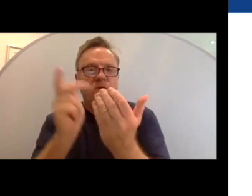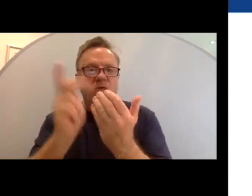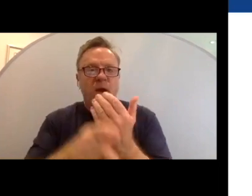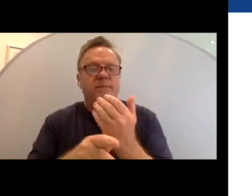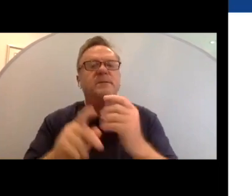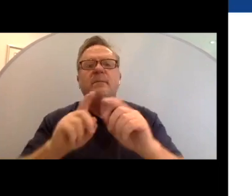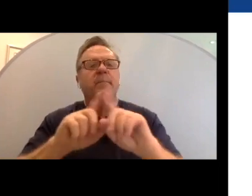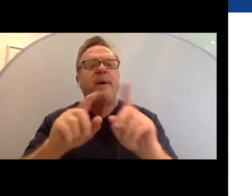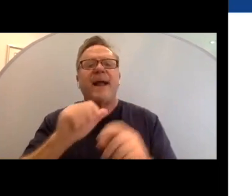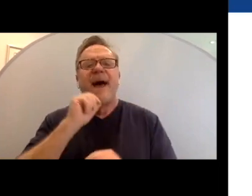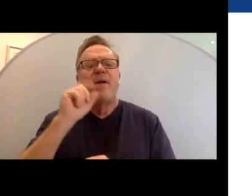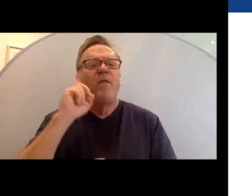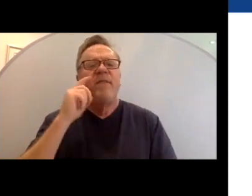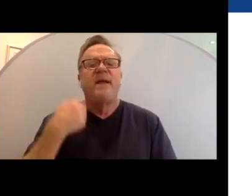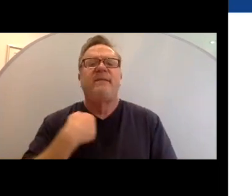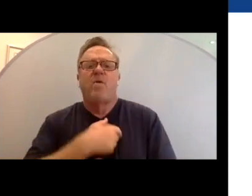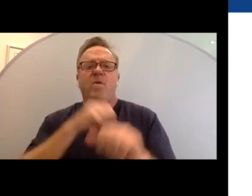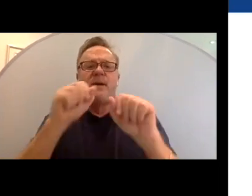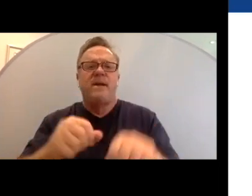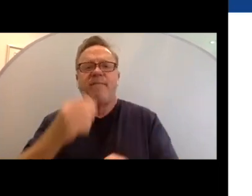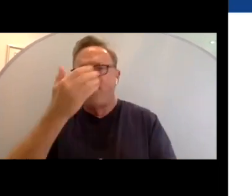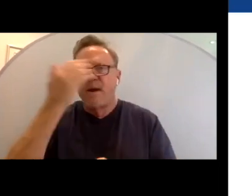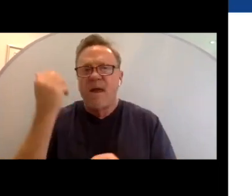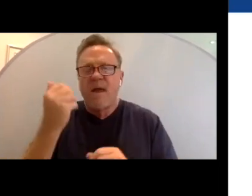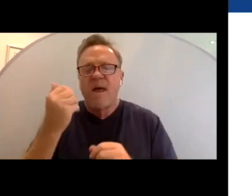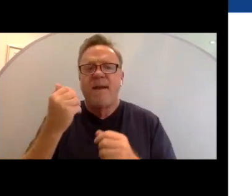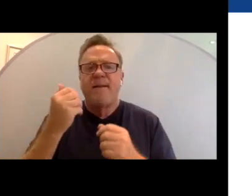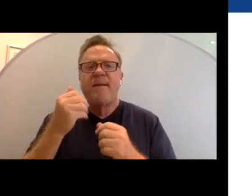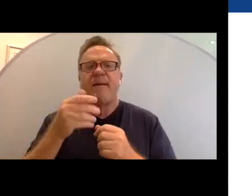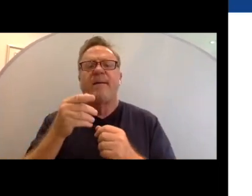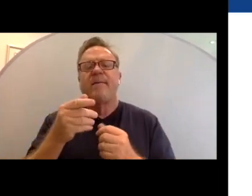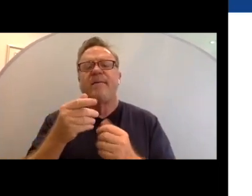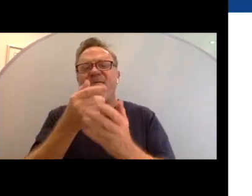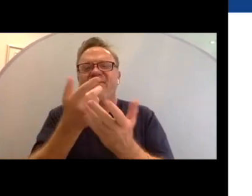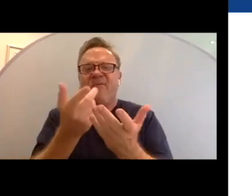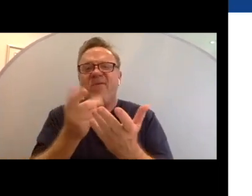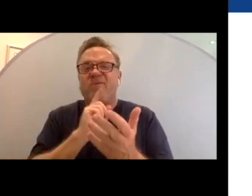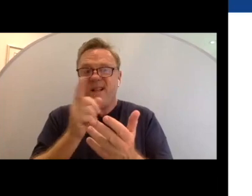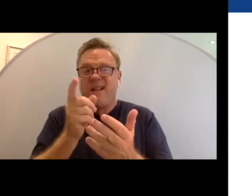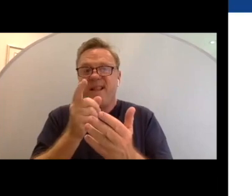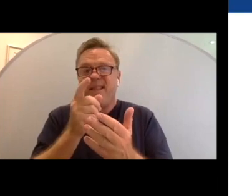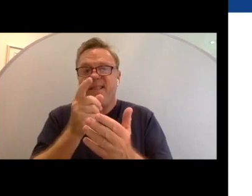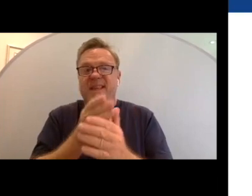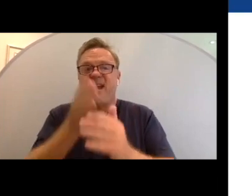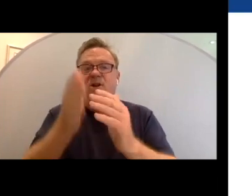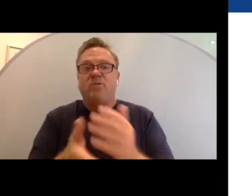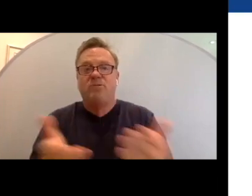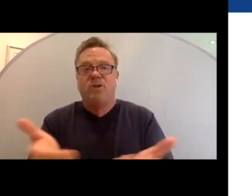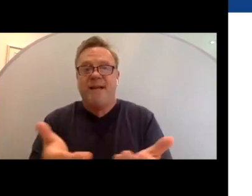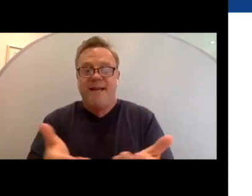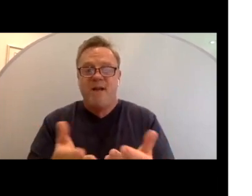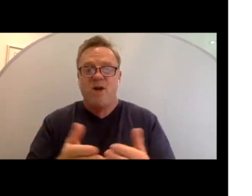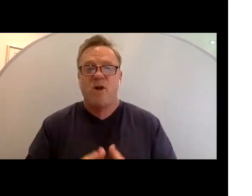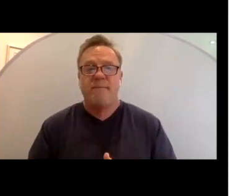think that we can forget what is kind of the conclusion here. Next slide, please.